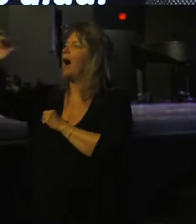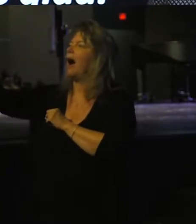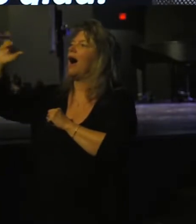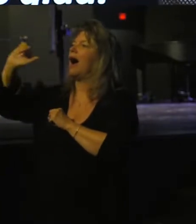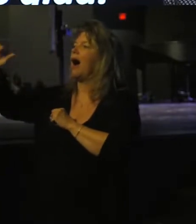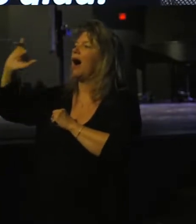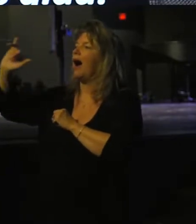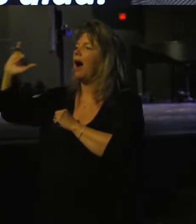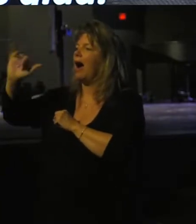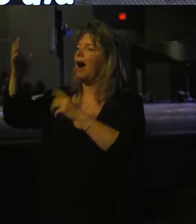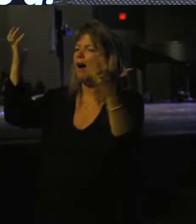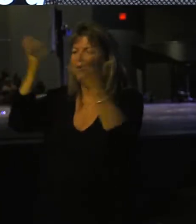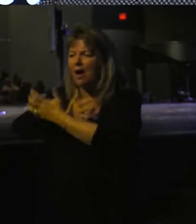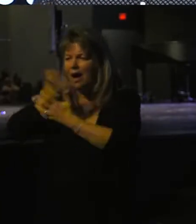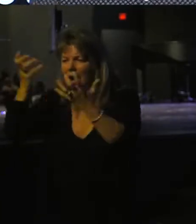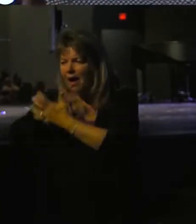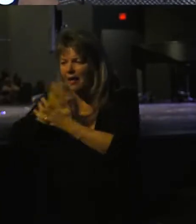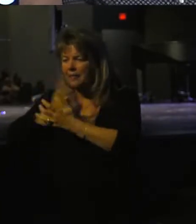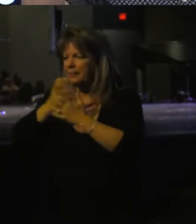Oh, man.